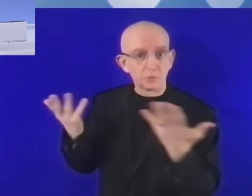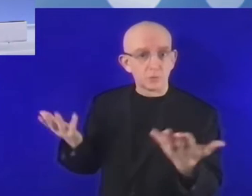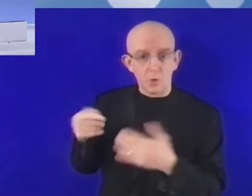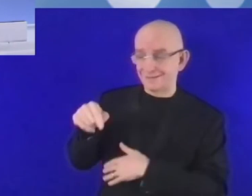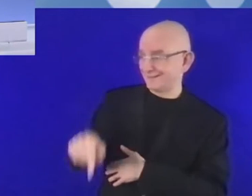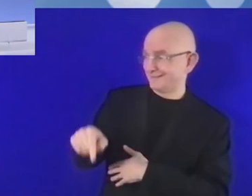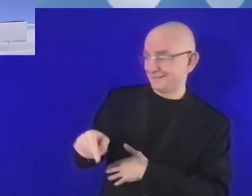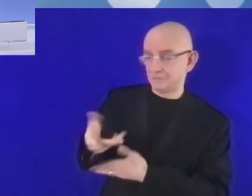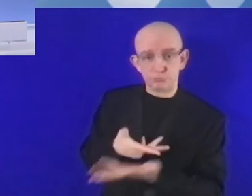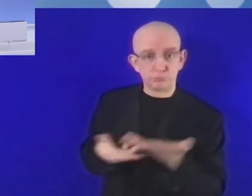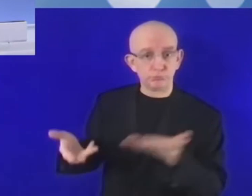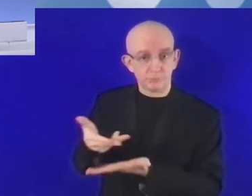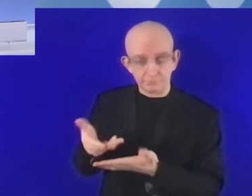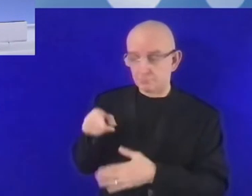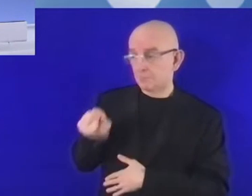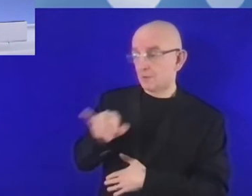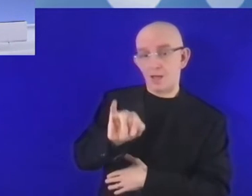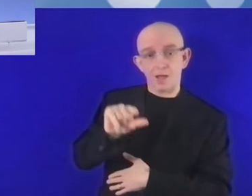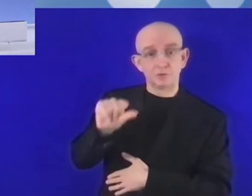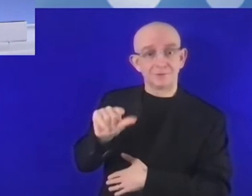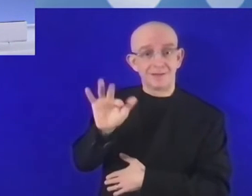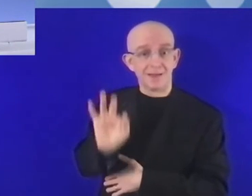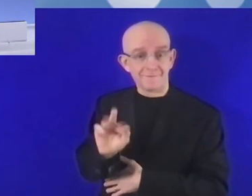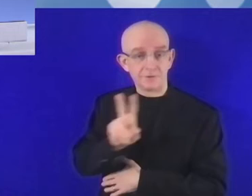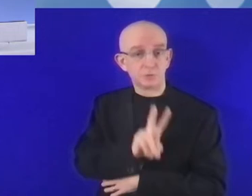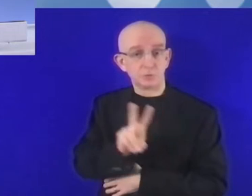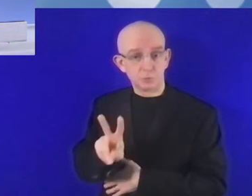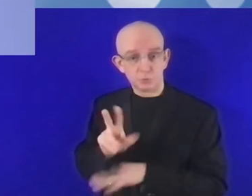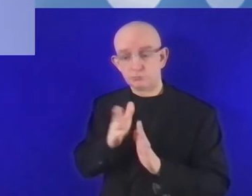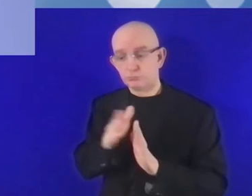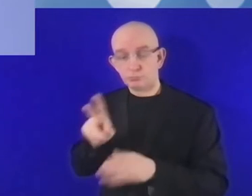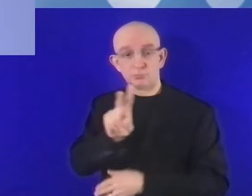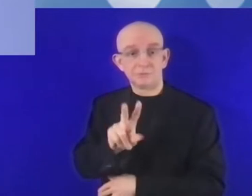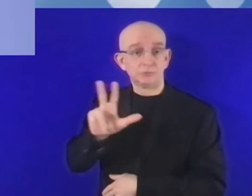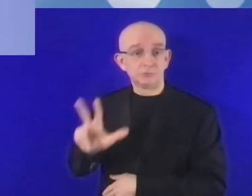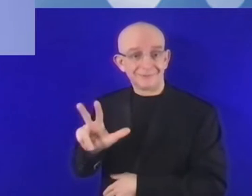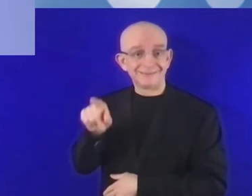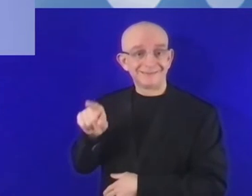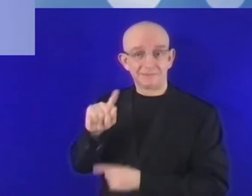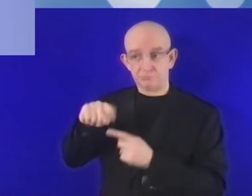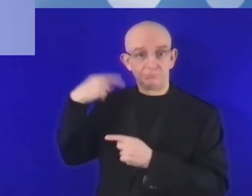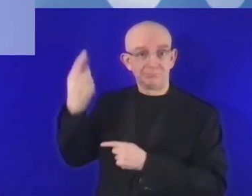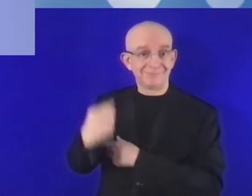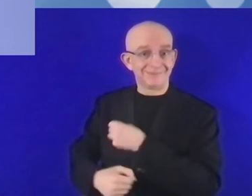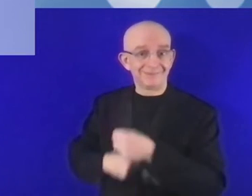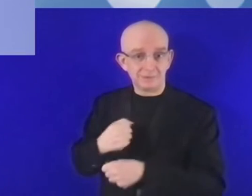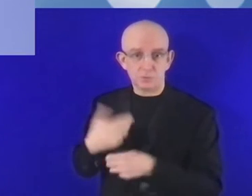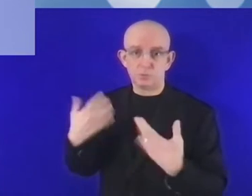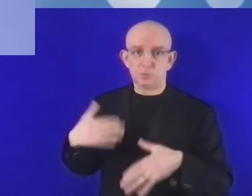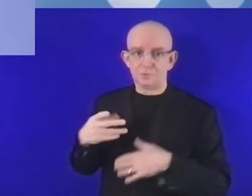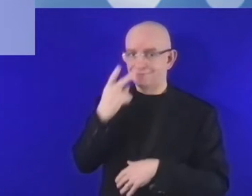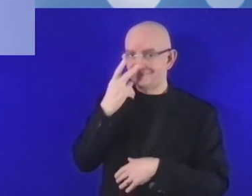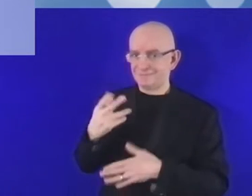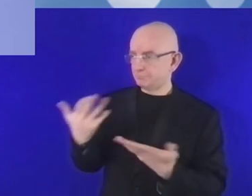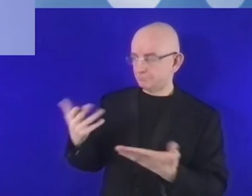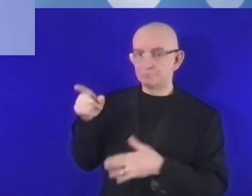President, European Investment Bank. Thank you very much. And let me start with a warm thank you to the organizers